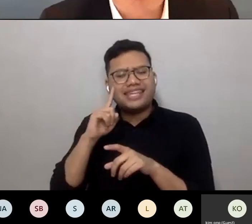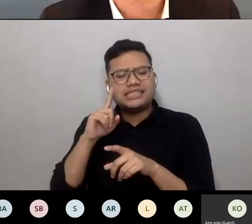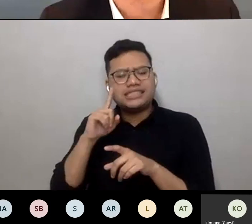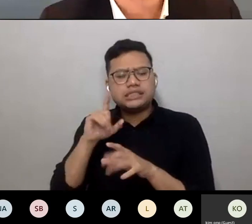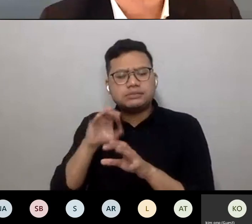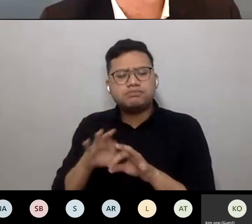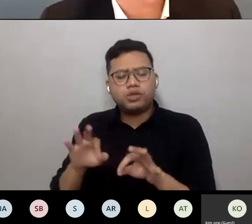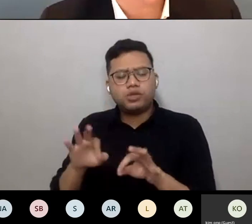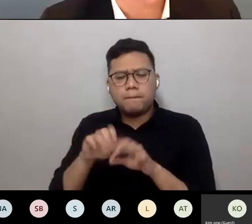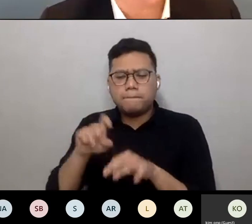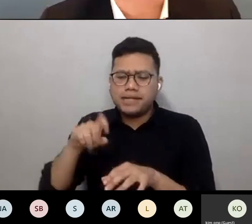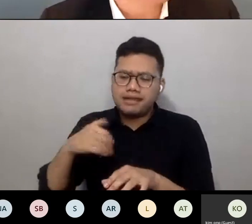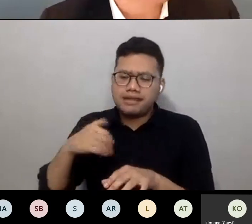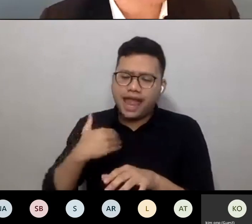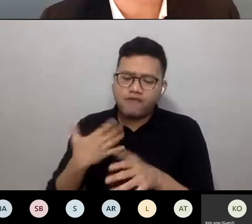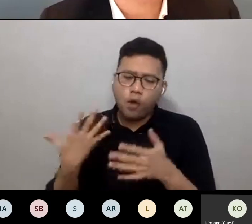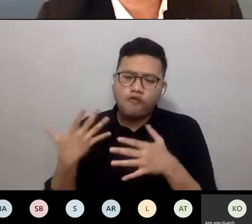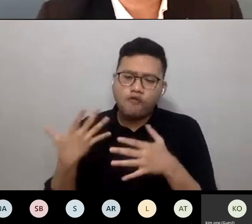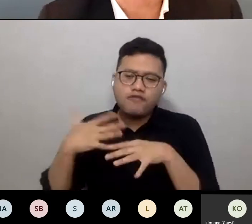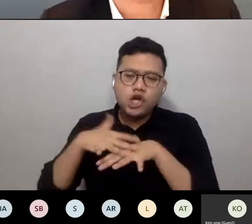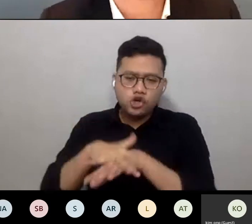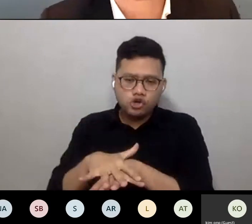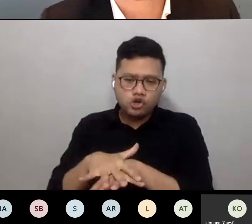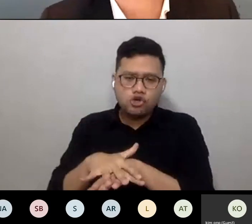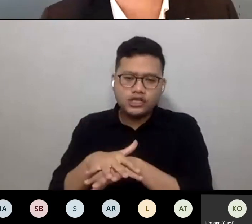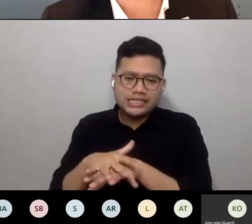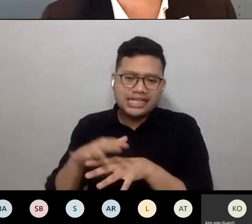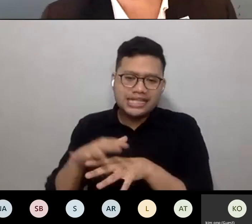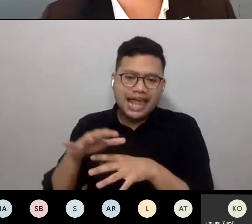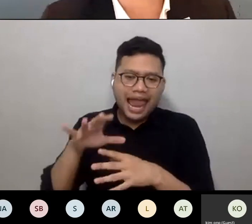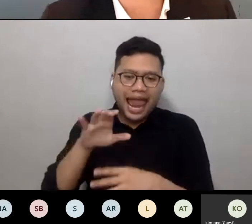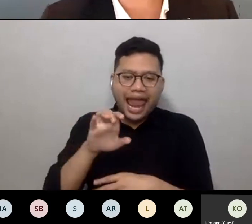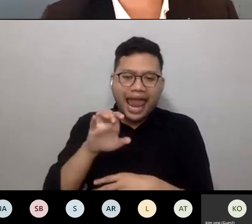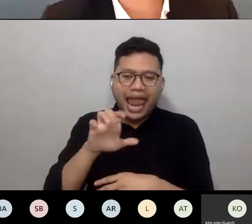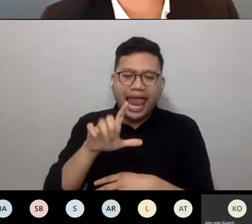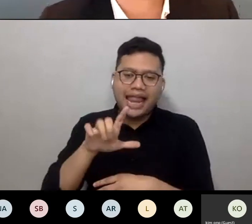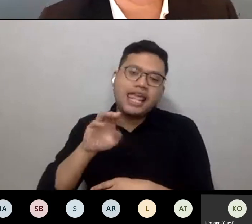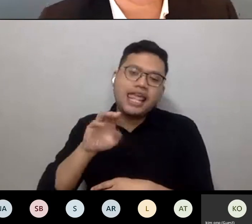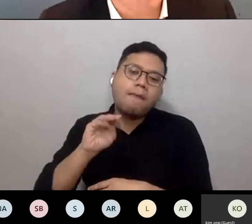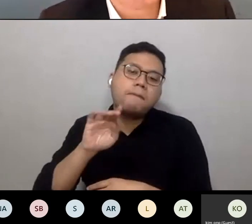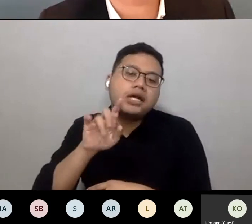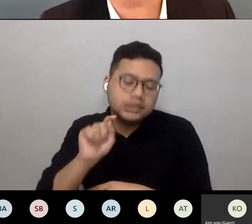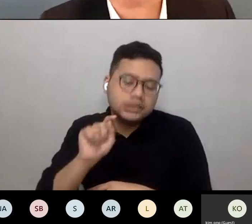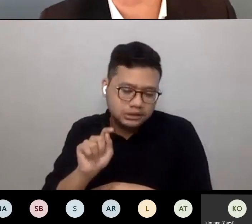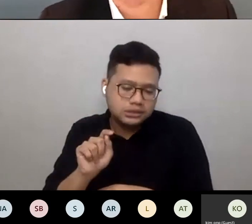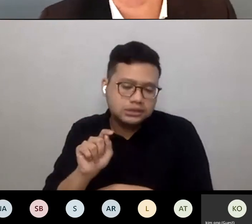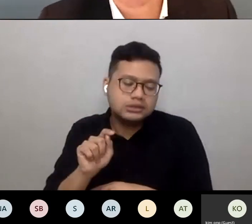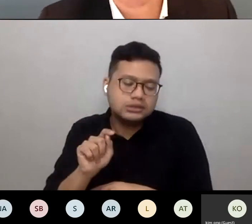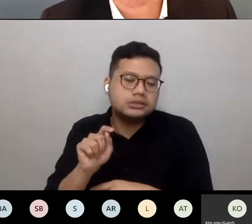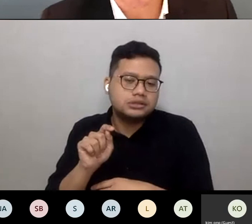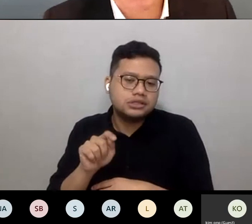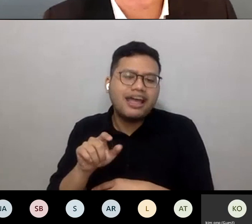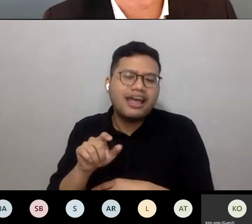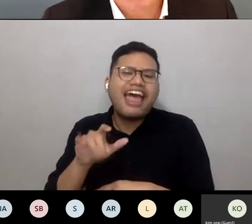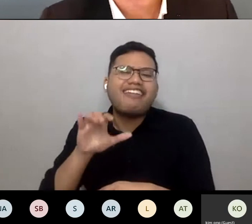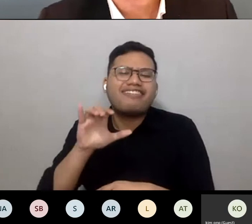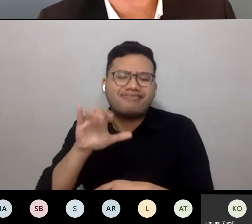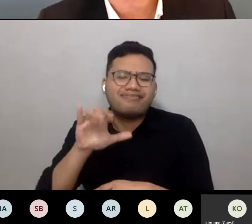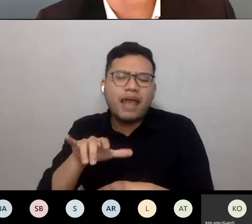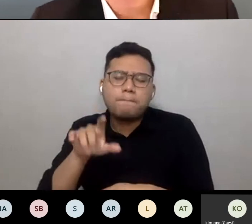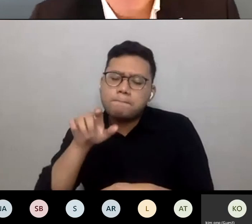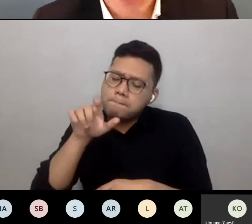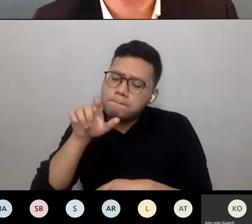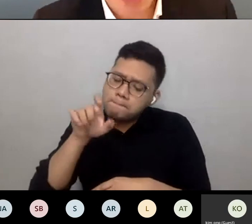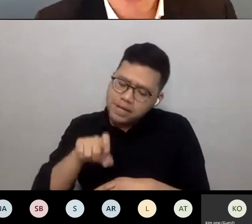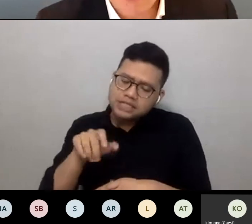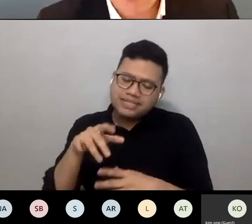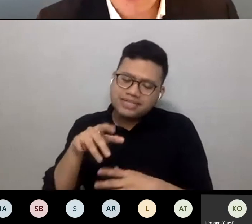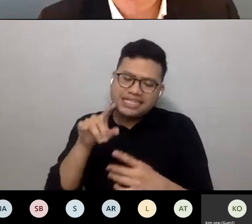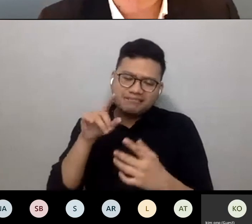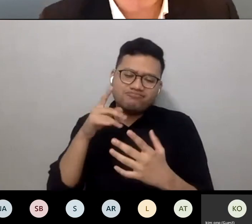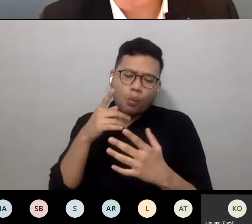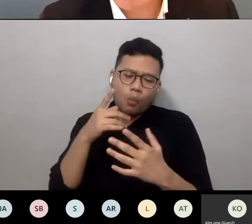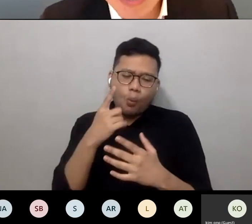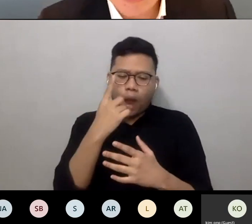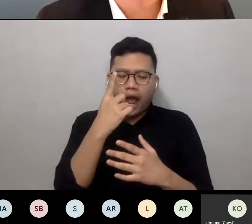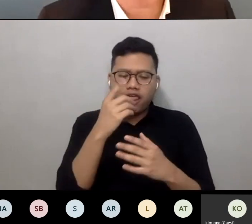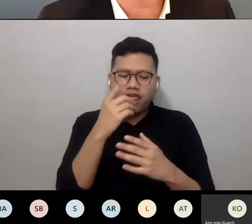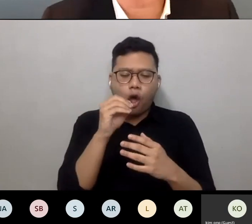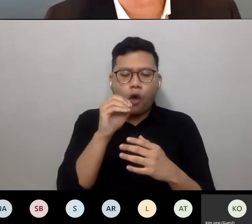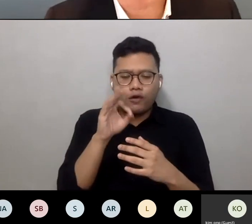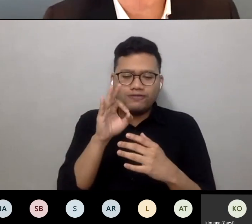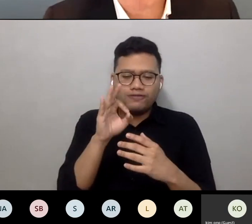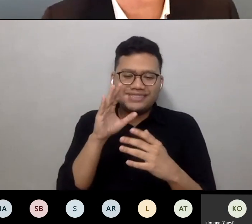convergence and so I think that should be part and parcel of any city's aim if we're trying to create economically